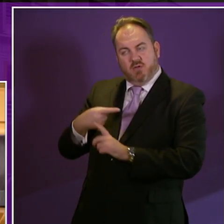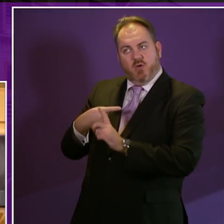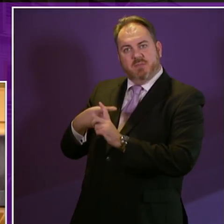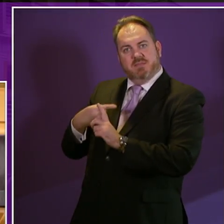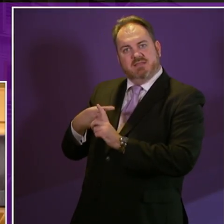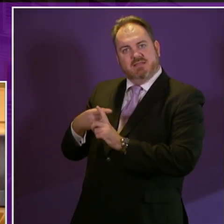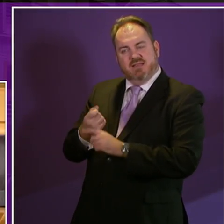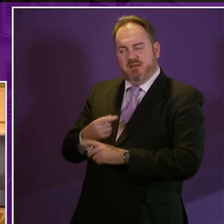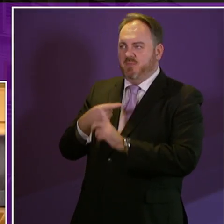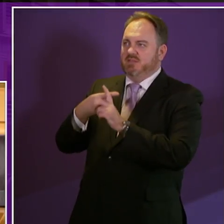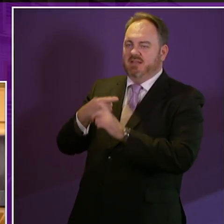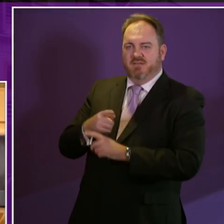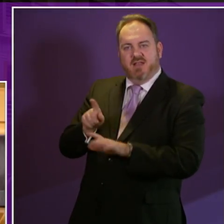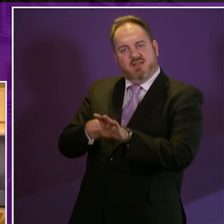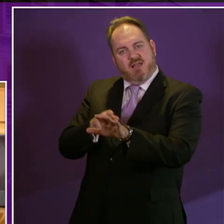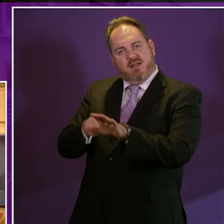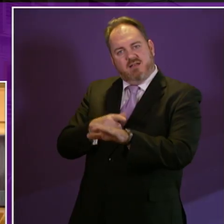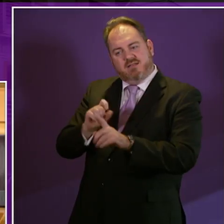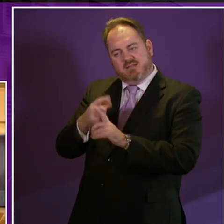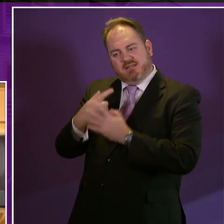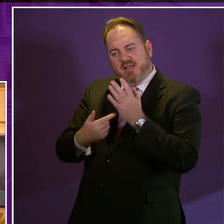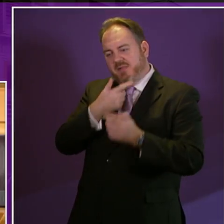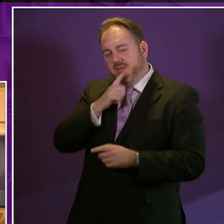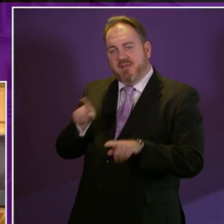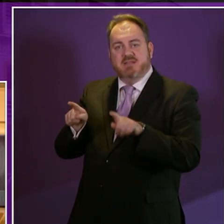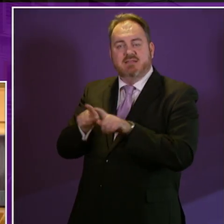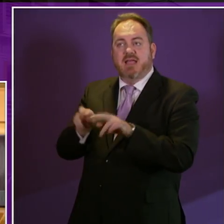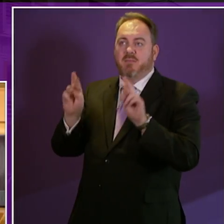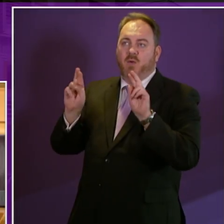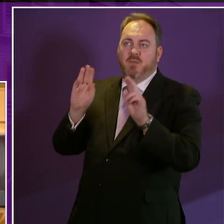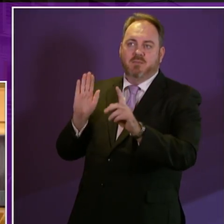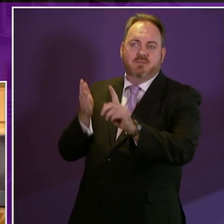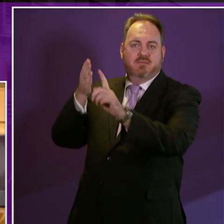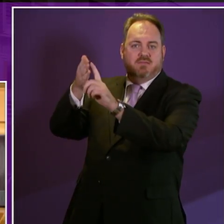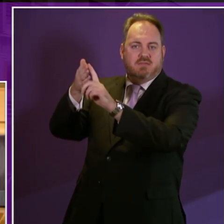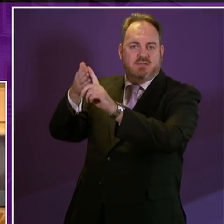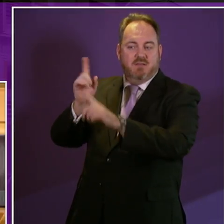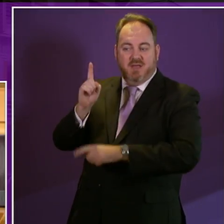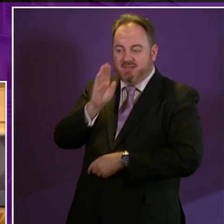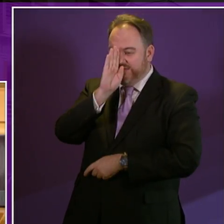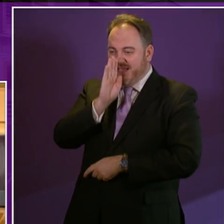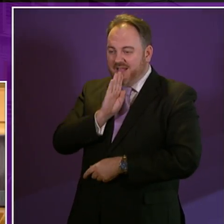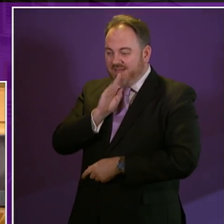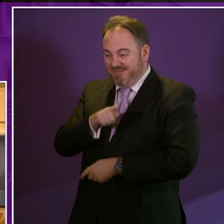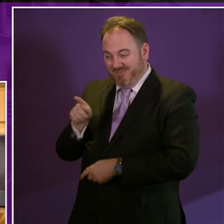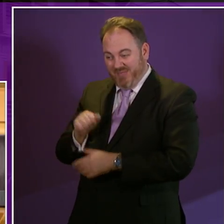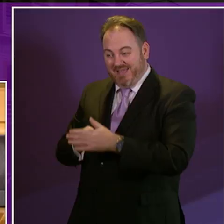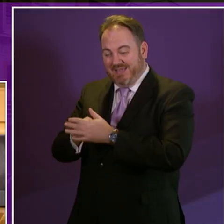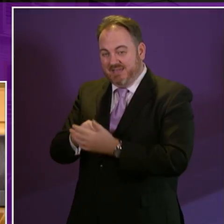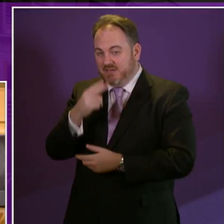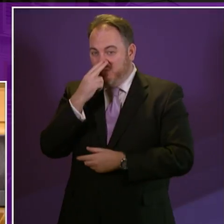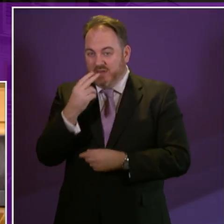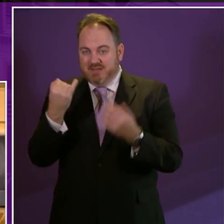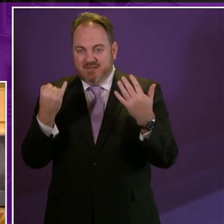young people with disabilities have the same aspirations but the sad thing about that is by the time they reach age 26